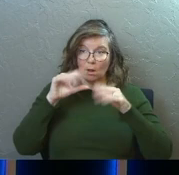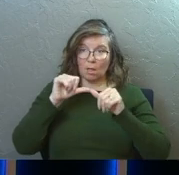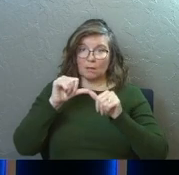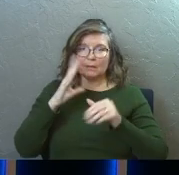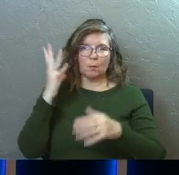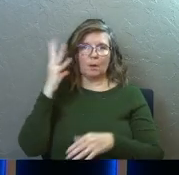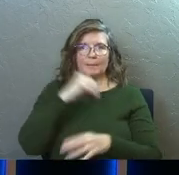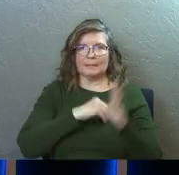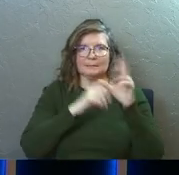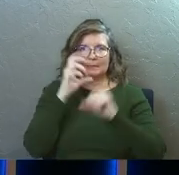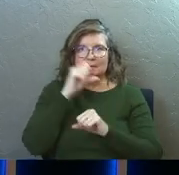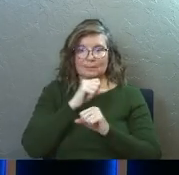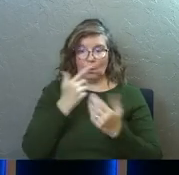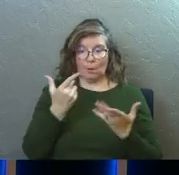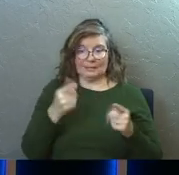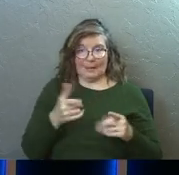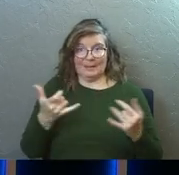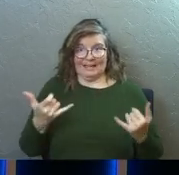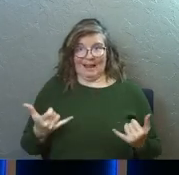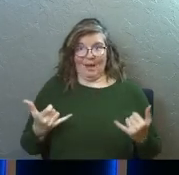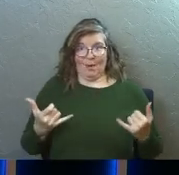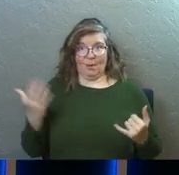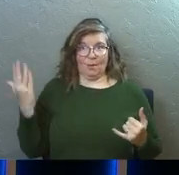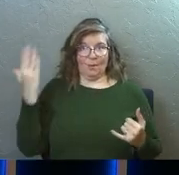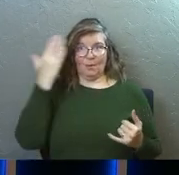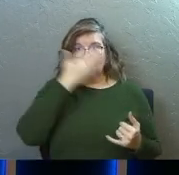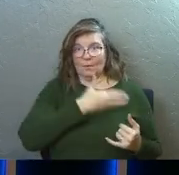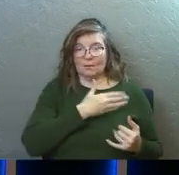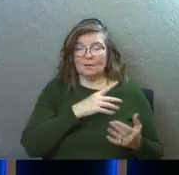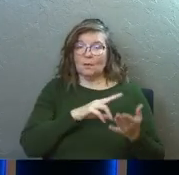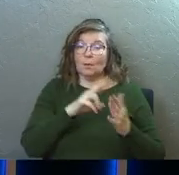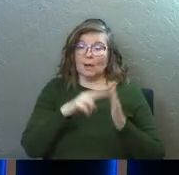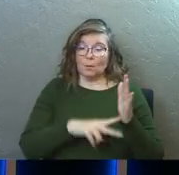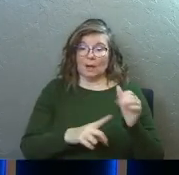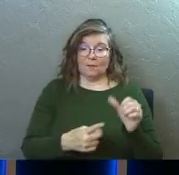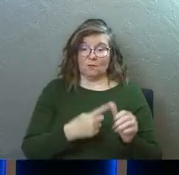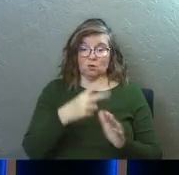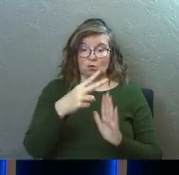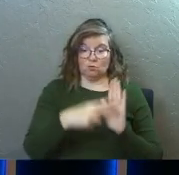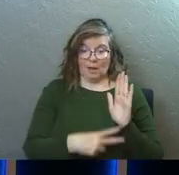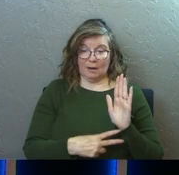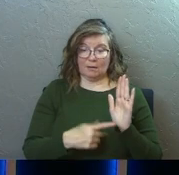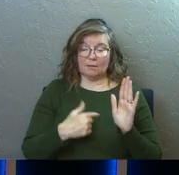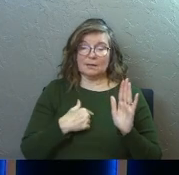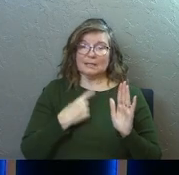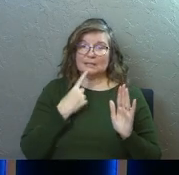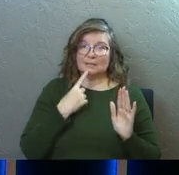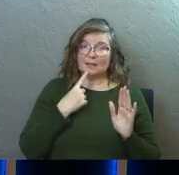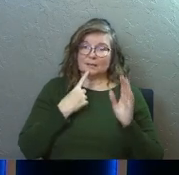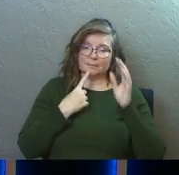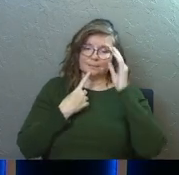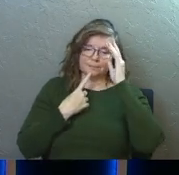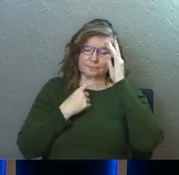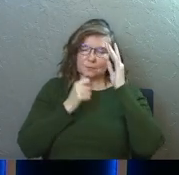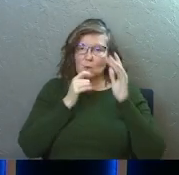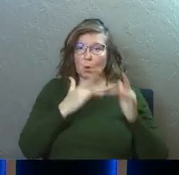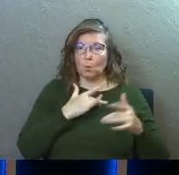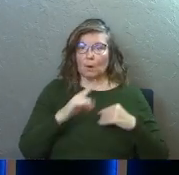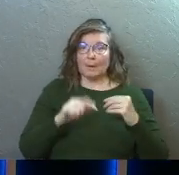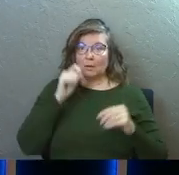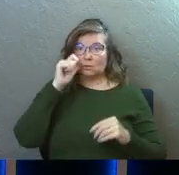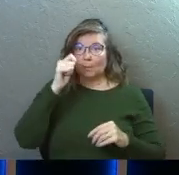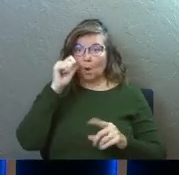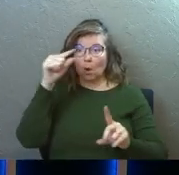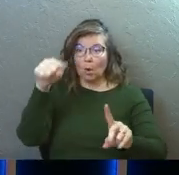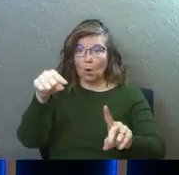on, then we'll miss out on right now. Sometimes when you read that, I know when I first read that passage, it says, so don't worry about tomorrow for tomorrow